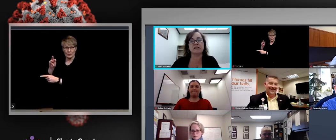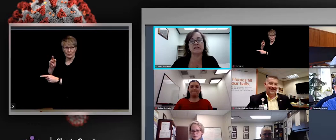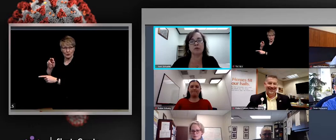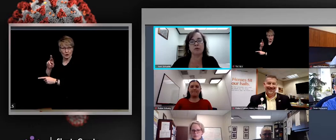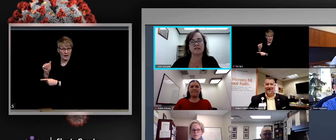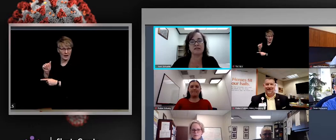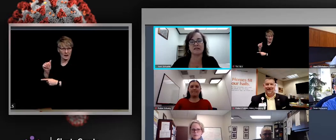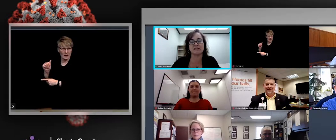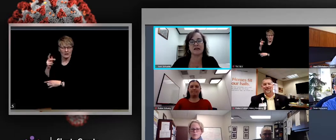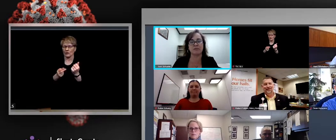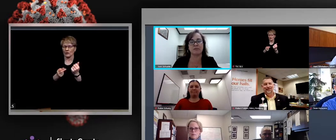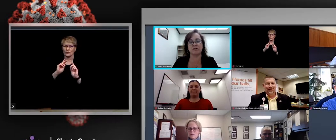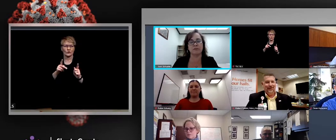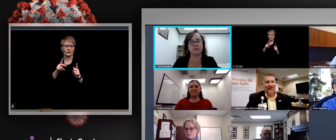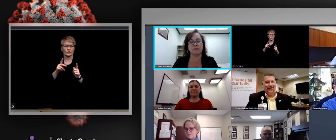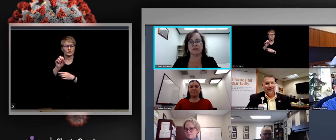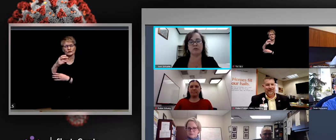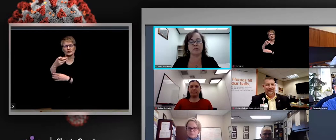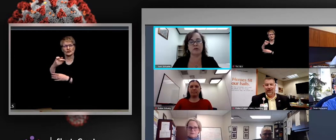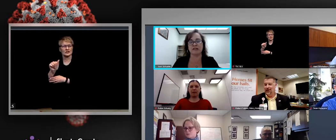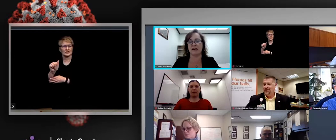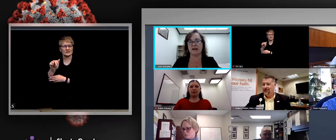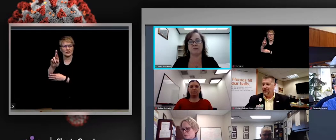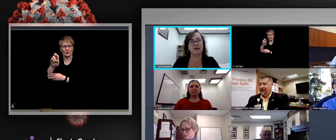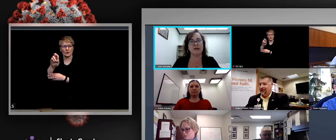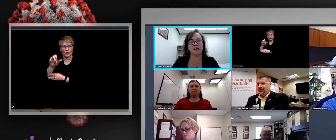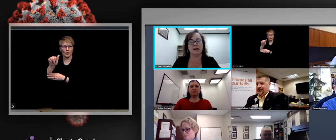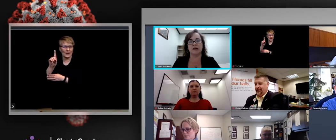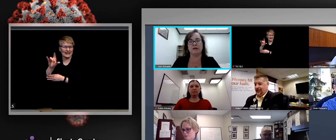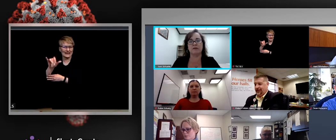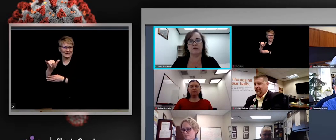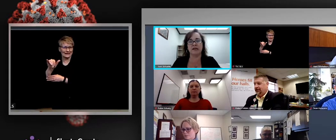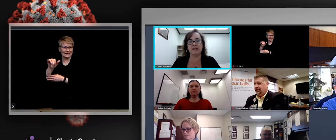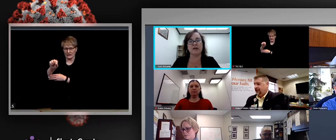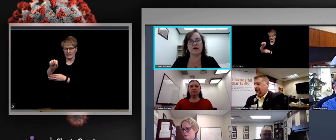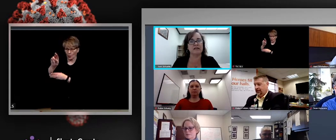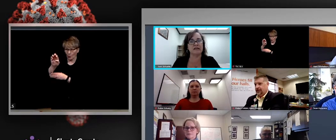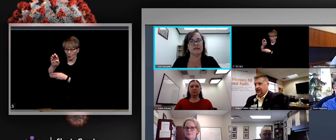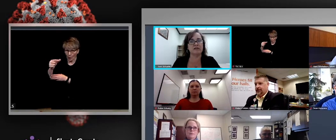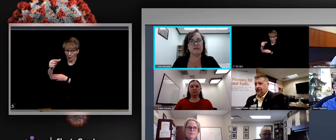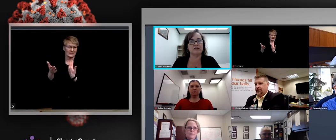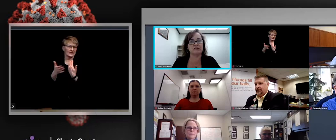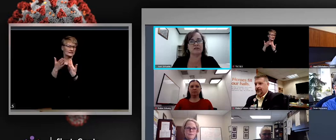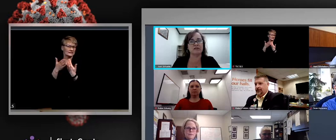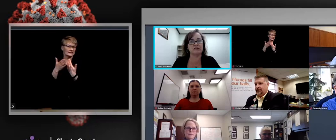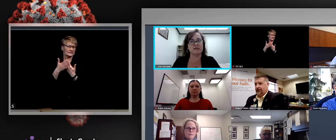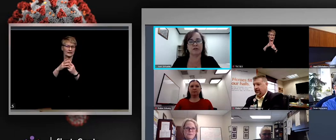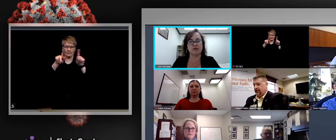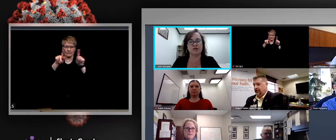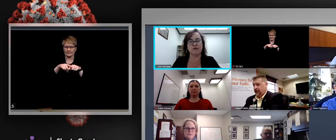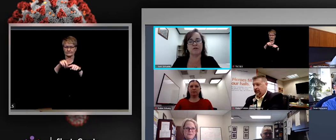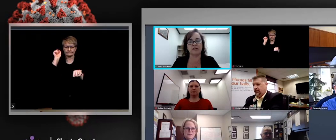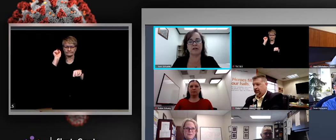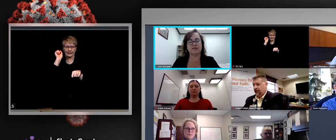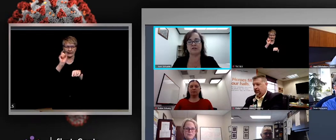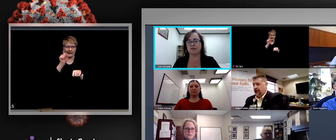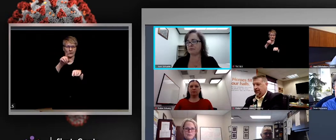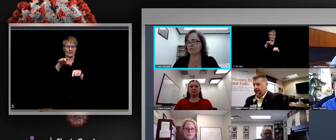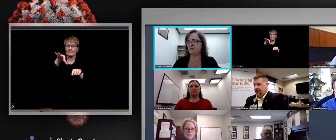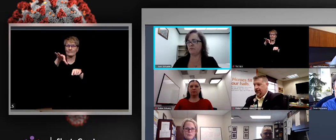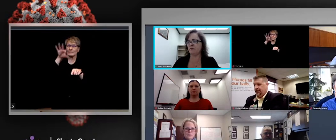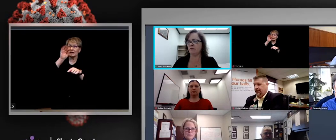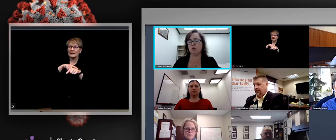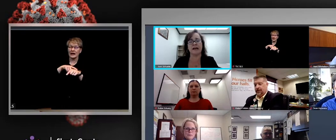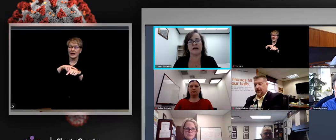it's a very simple process to sign up. You click a button, you pick your time. It's very easy. So we encourage you if you fall into